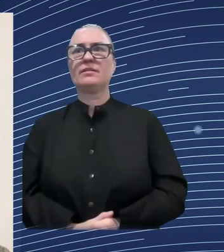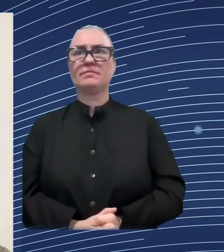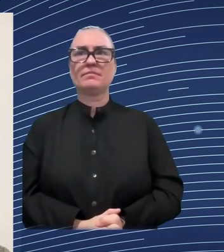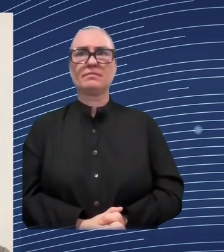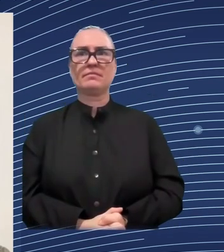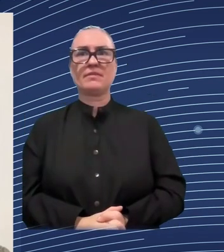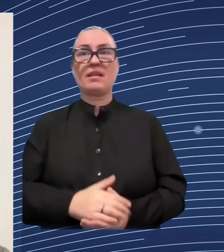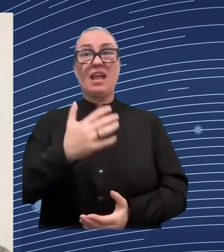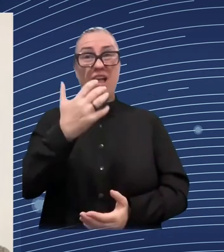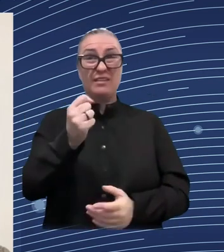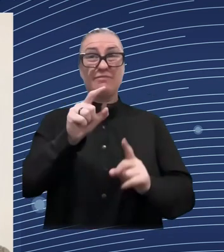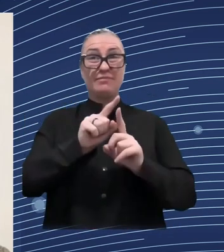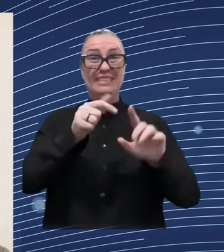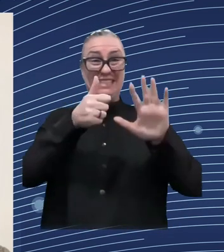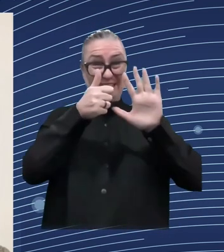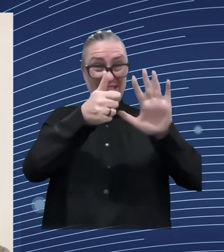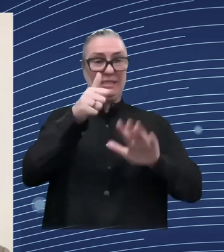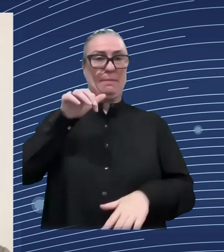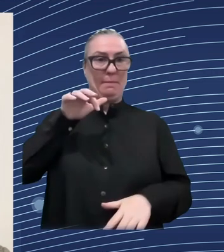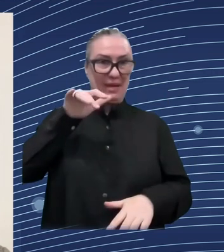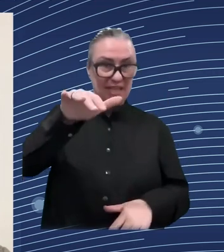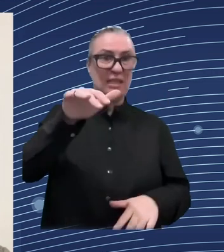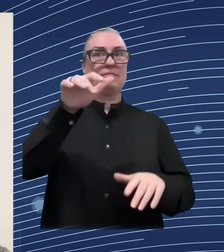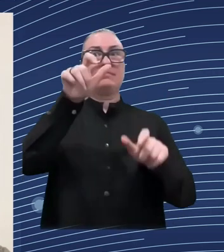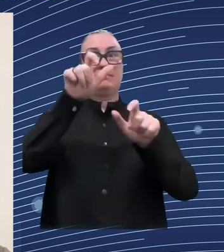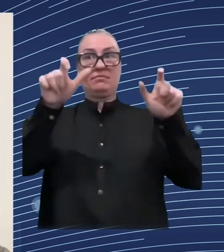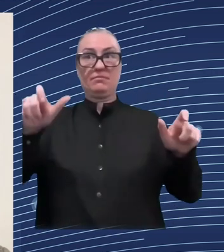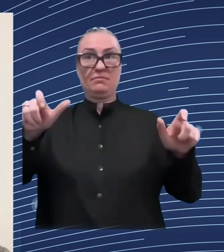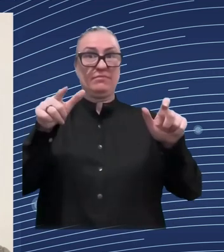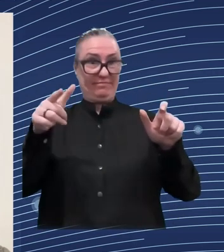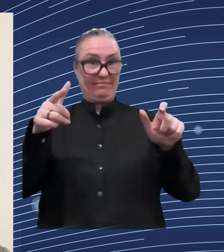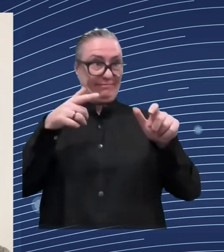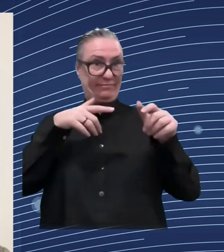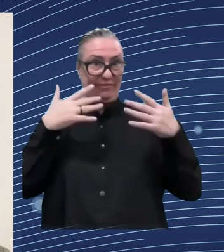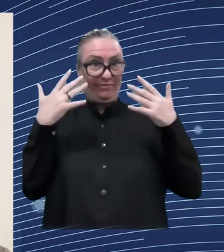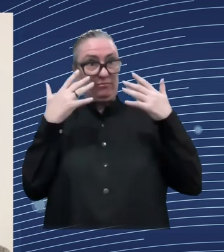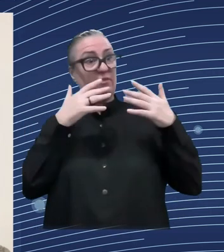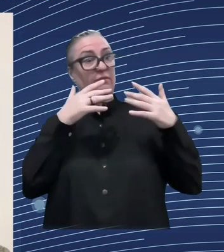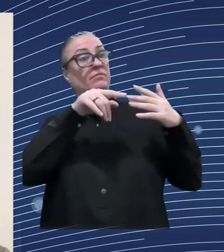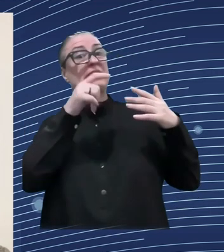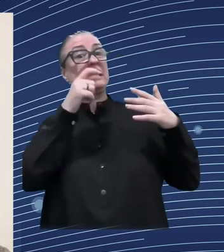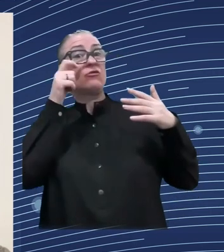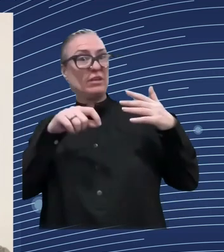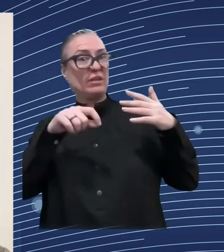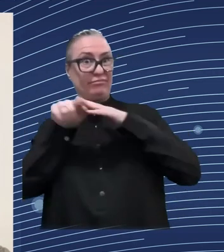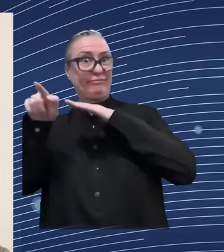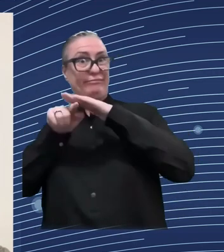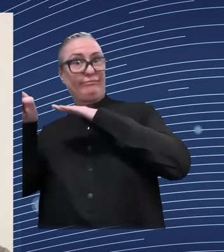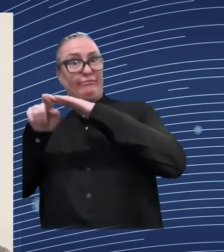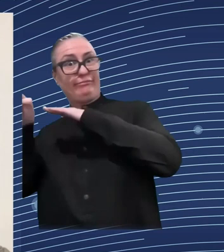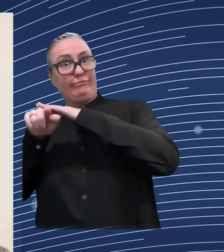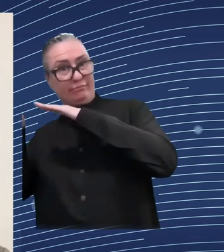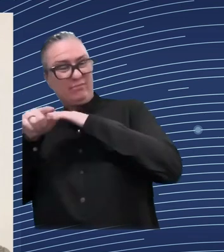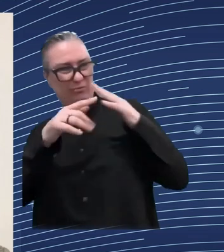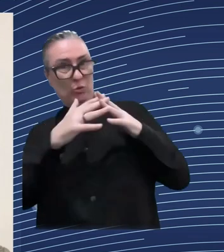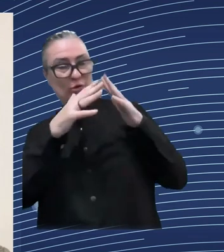effort um all of these all of these kind of forces all of these um uh significant impacts have had a